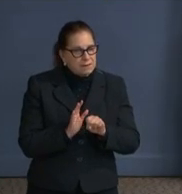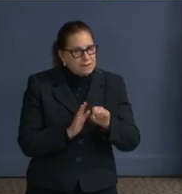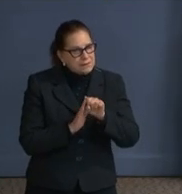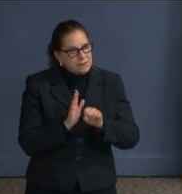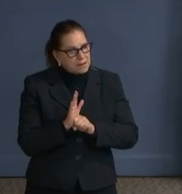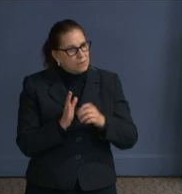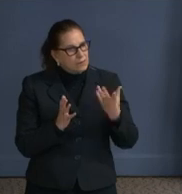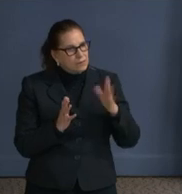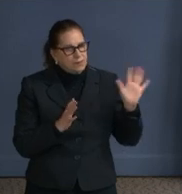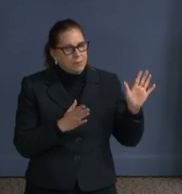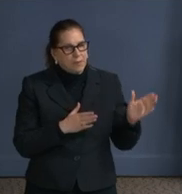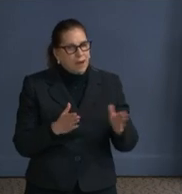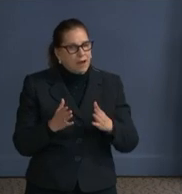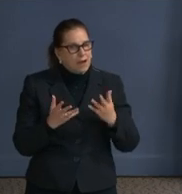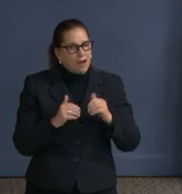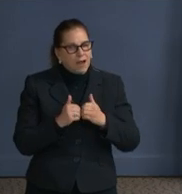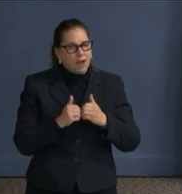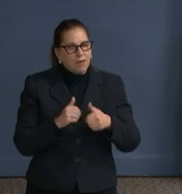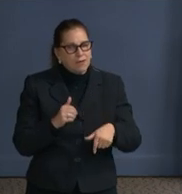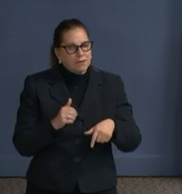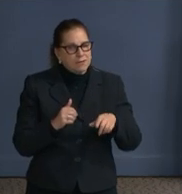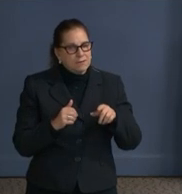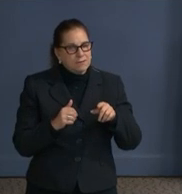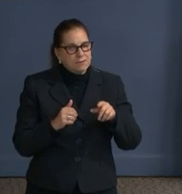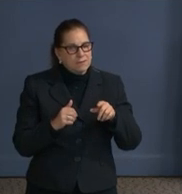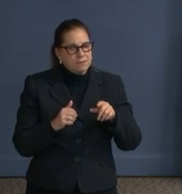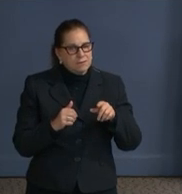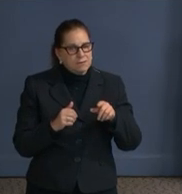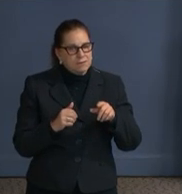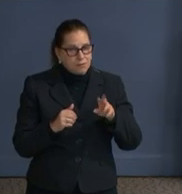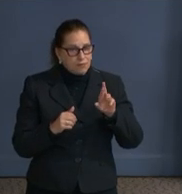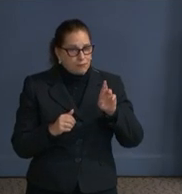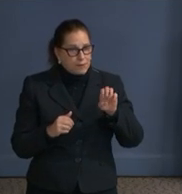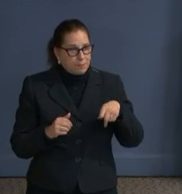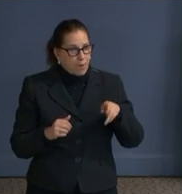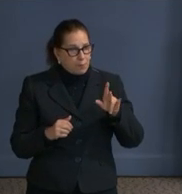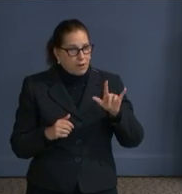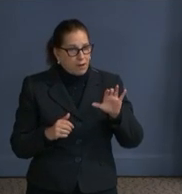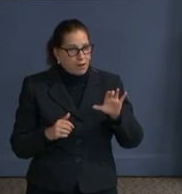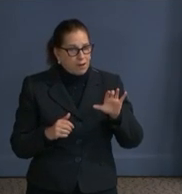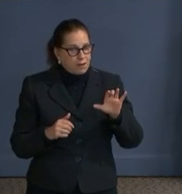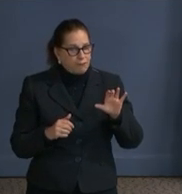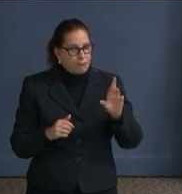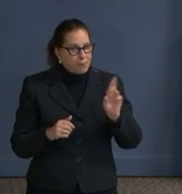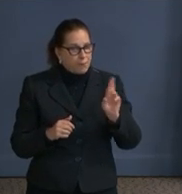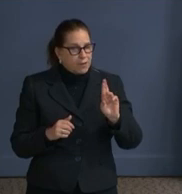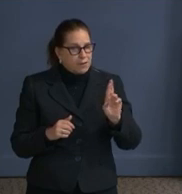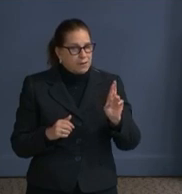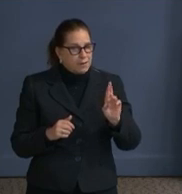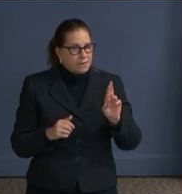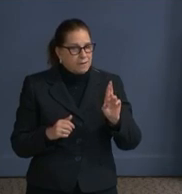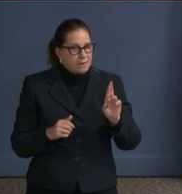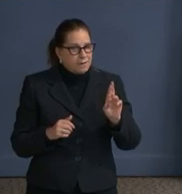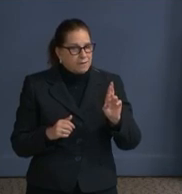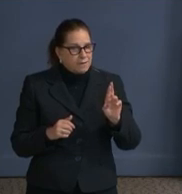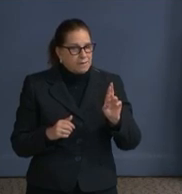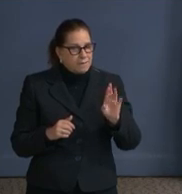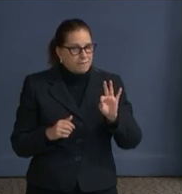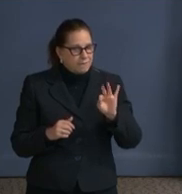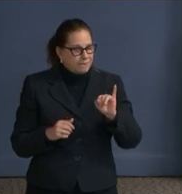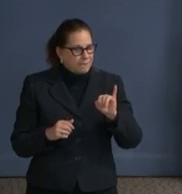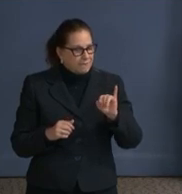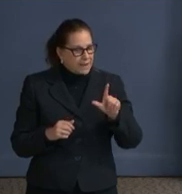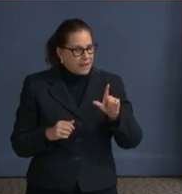get around a Republican filibuster? You know, what is the likelihood that this will actually become a reality? And what is the plan that you have?